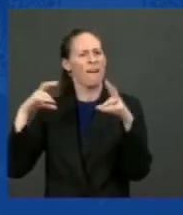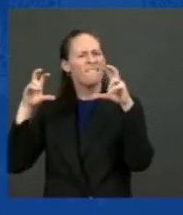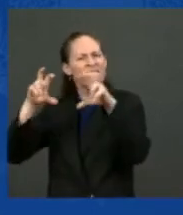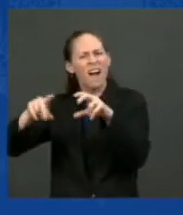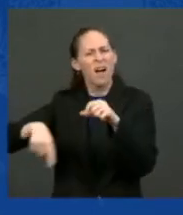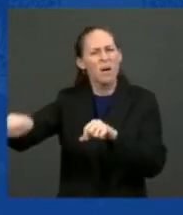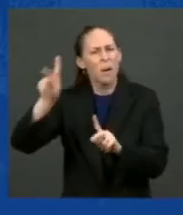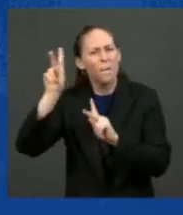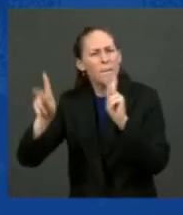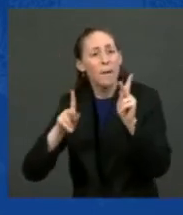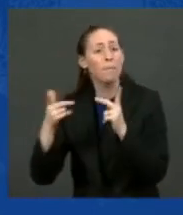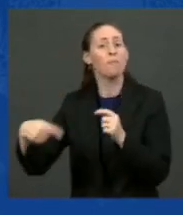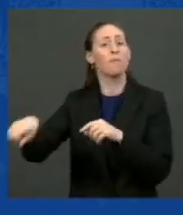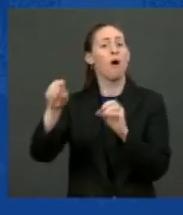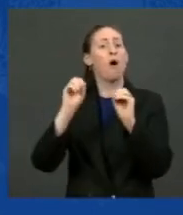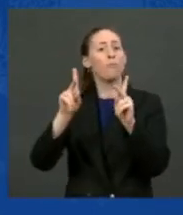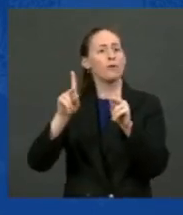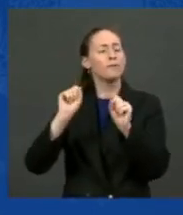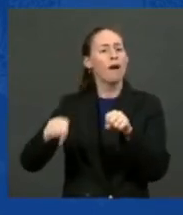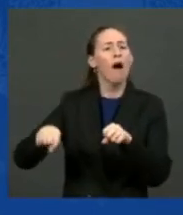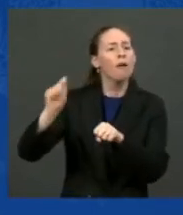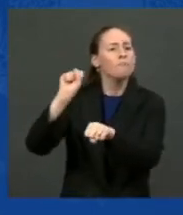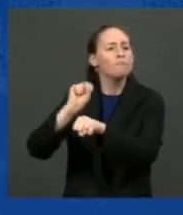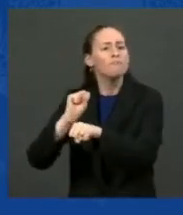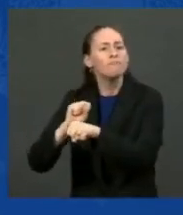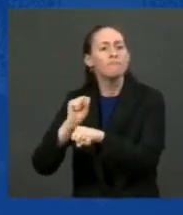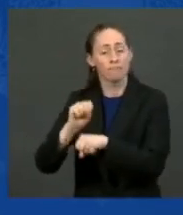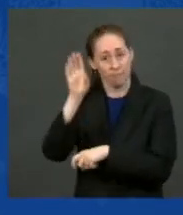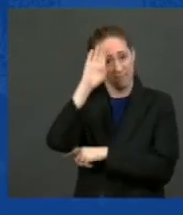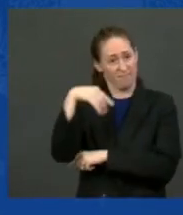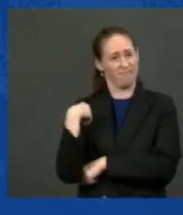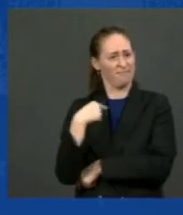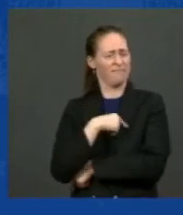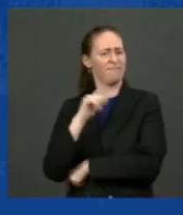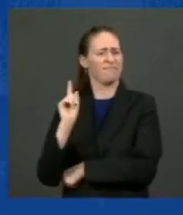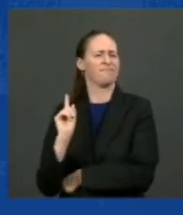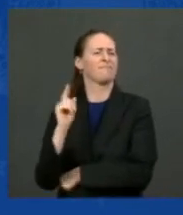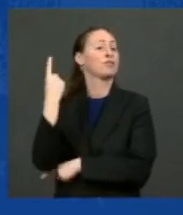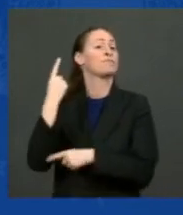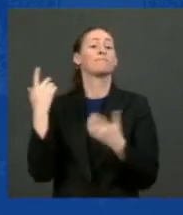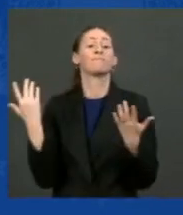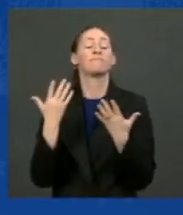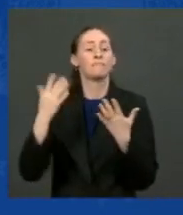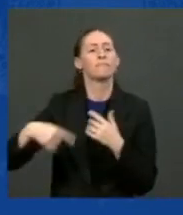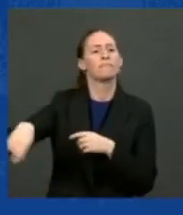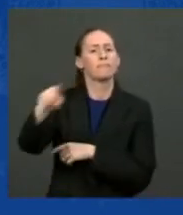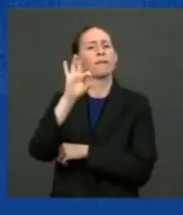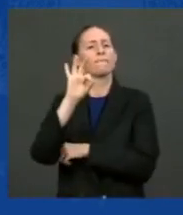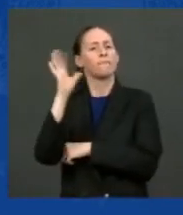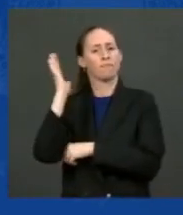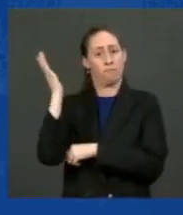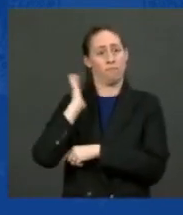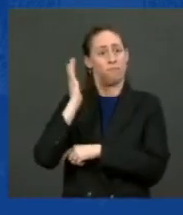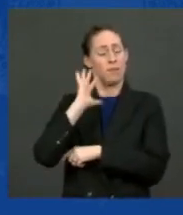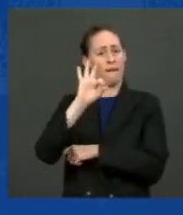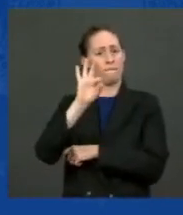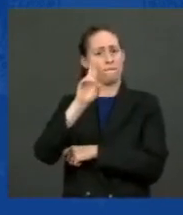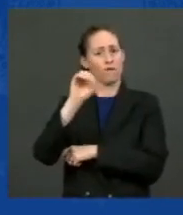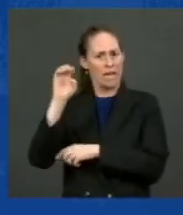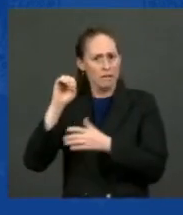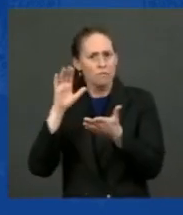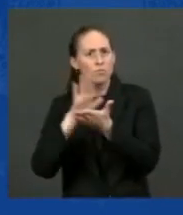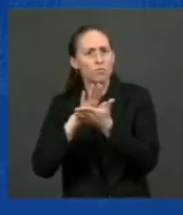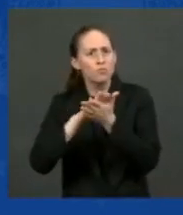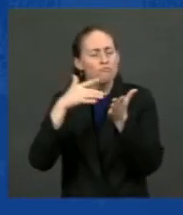We're among the first to provide access, for example, to free education. It's the reason why in the 20th century we began to take off.